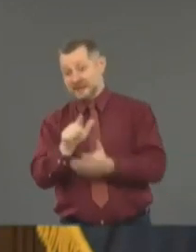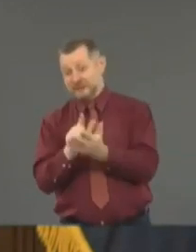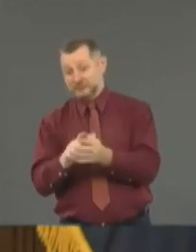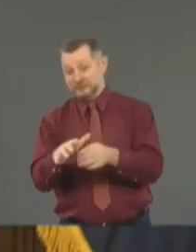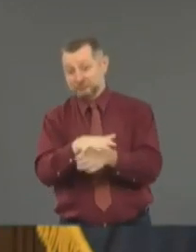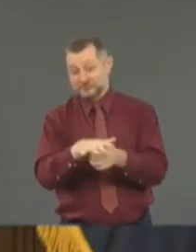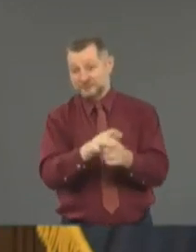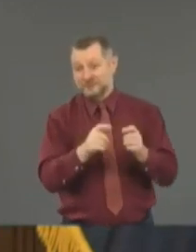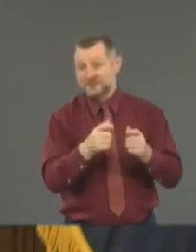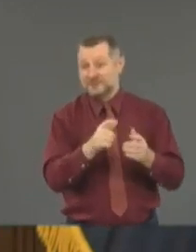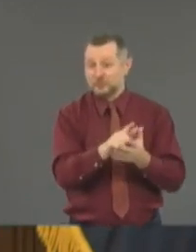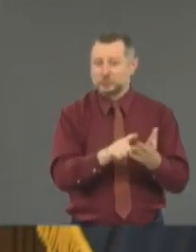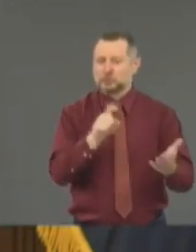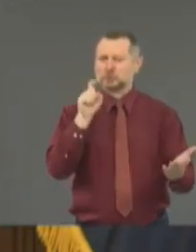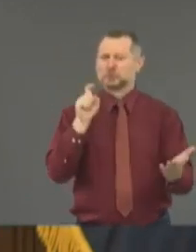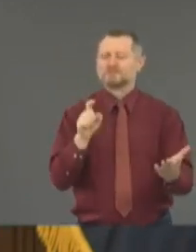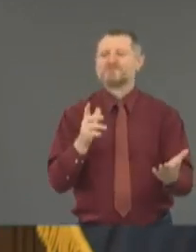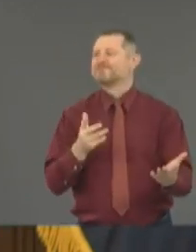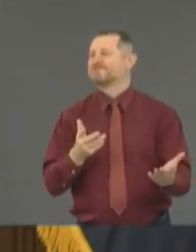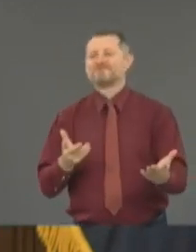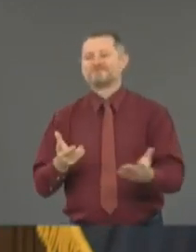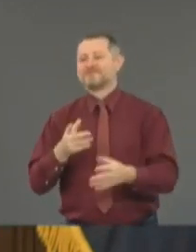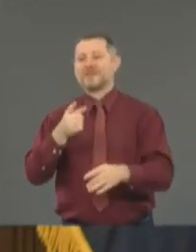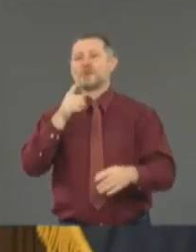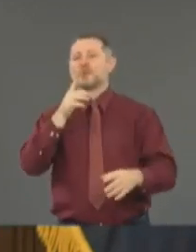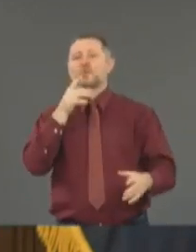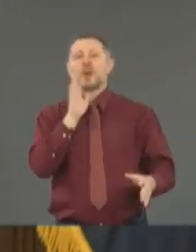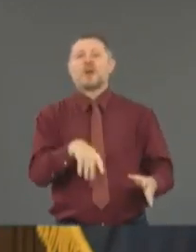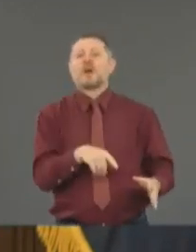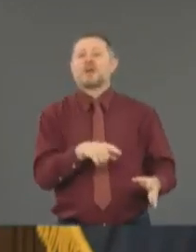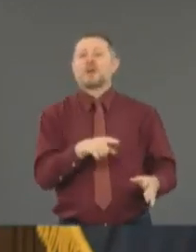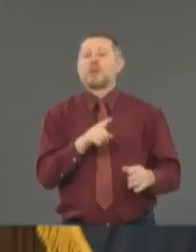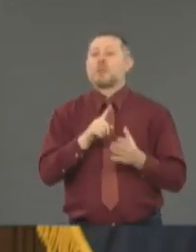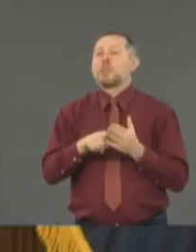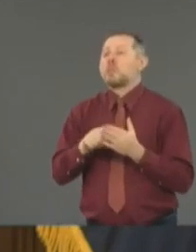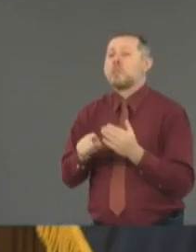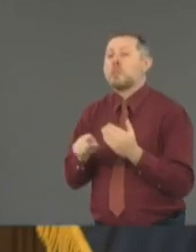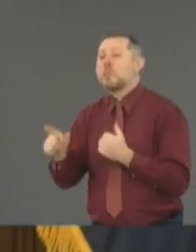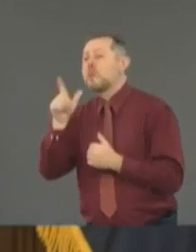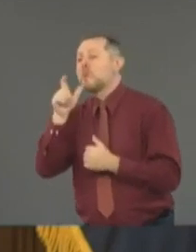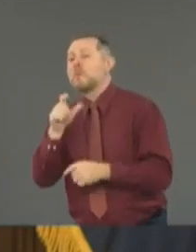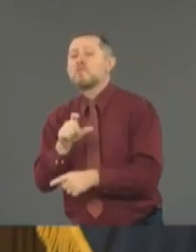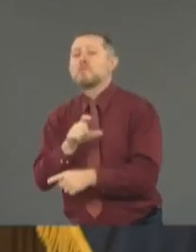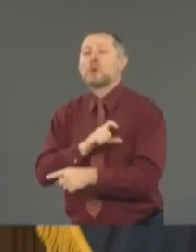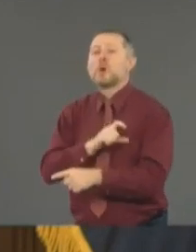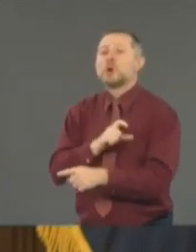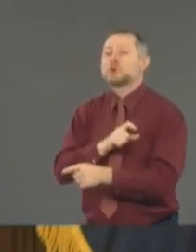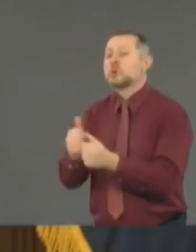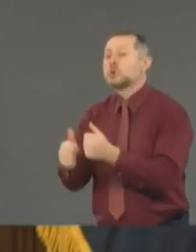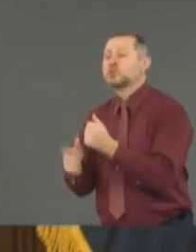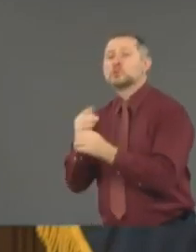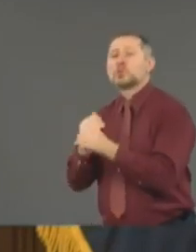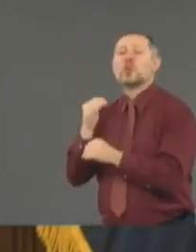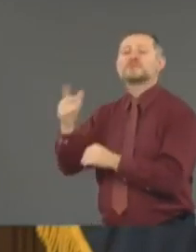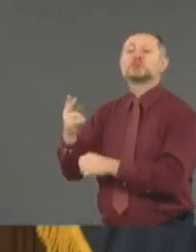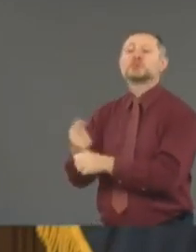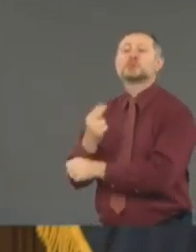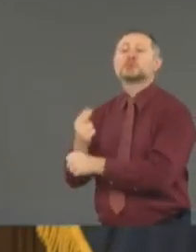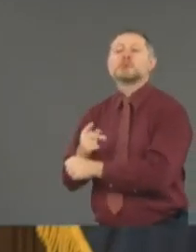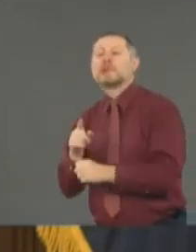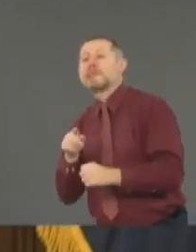abuse of their police force. Why? Because conflict of interest